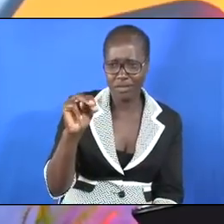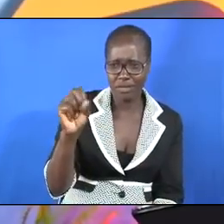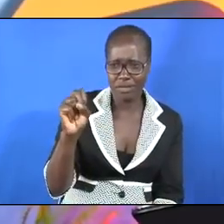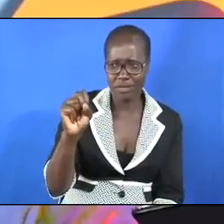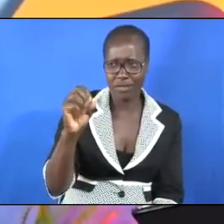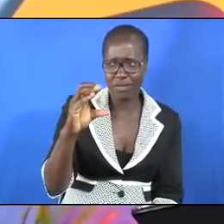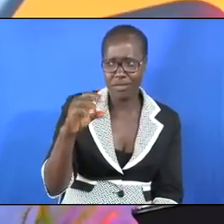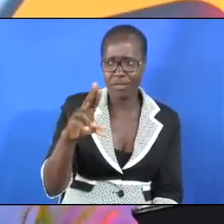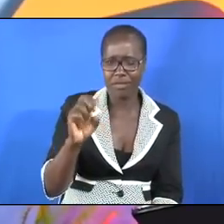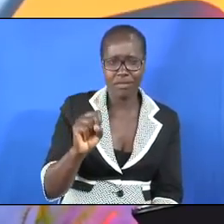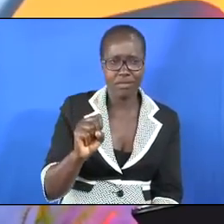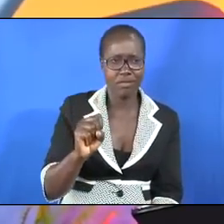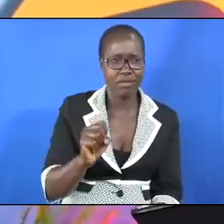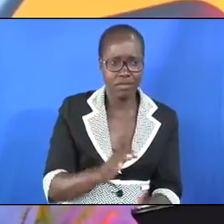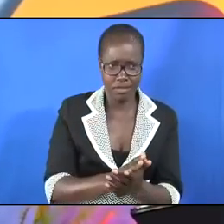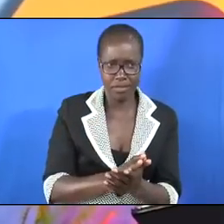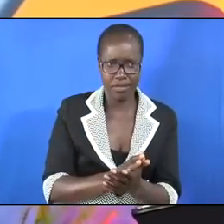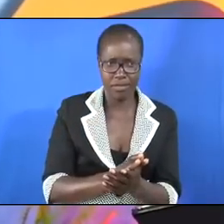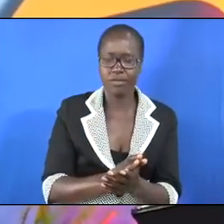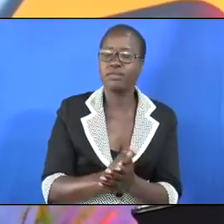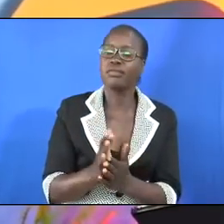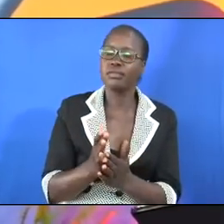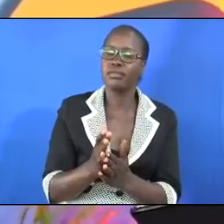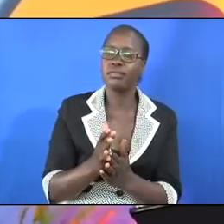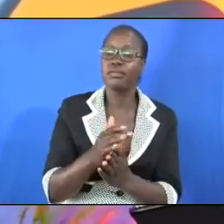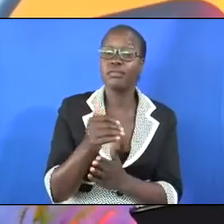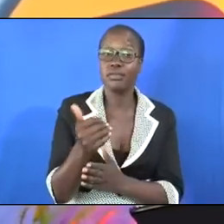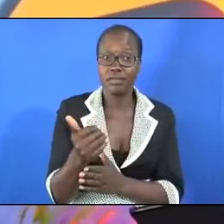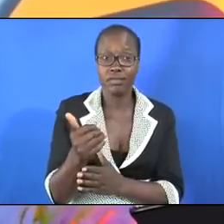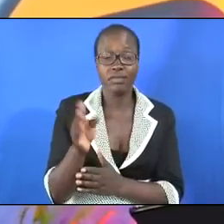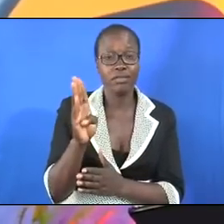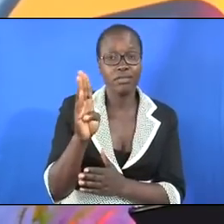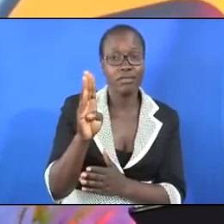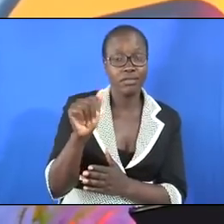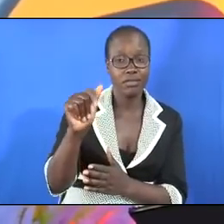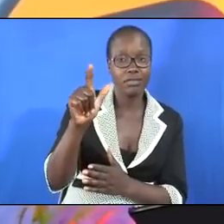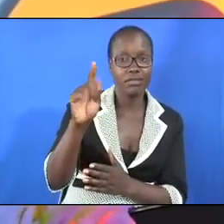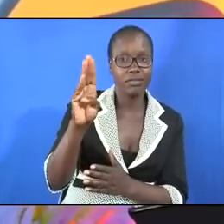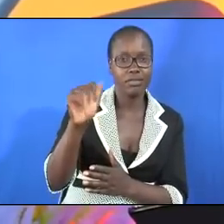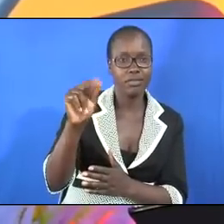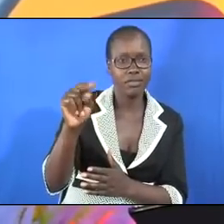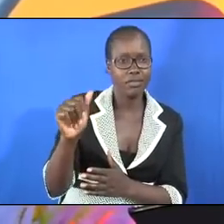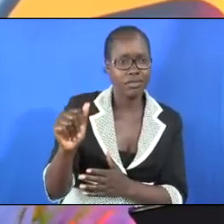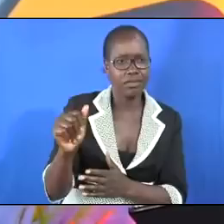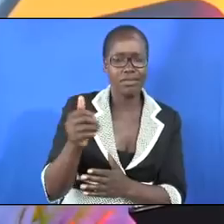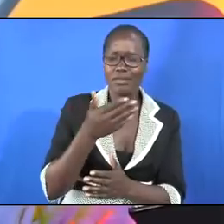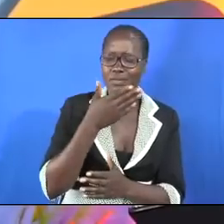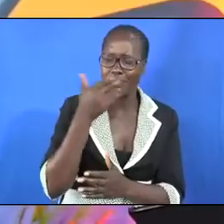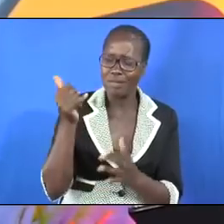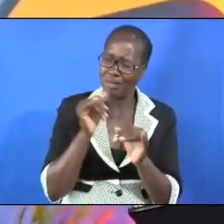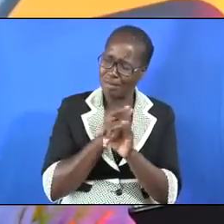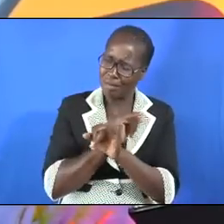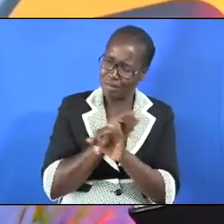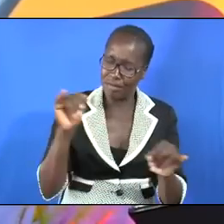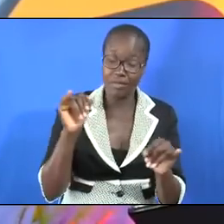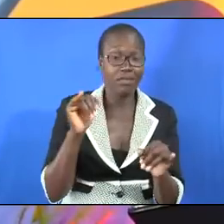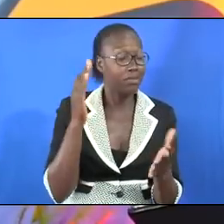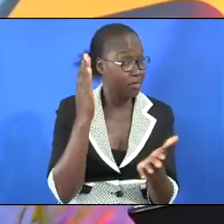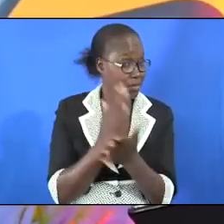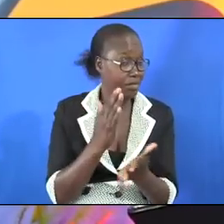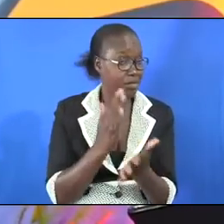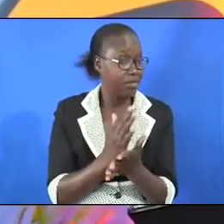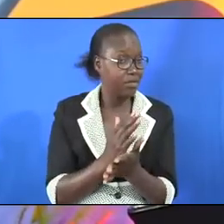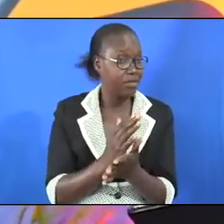rivers of Syria better rivers far and abana cleaner and it is true